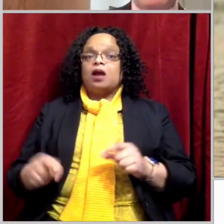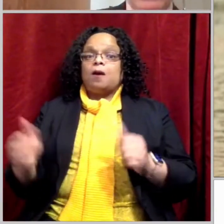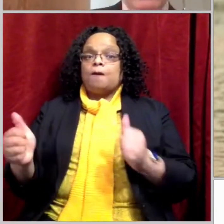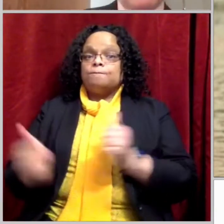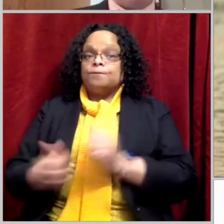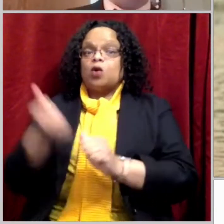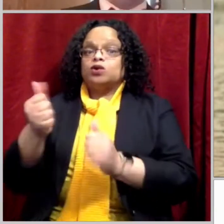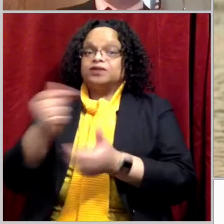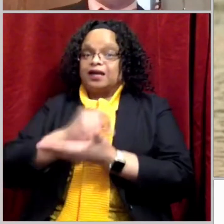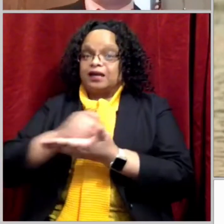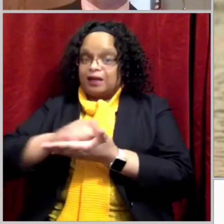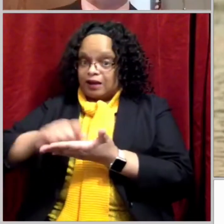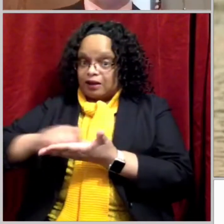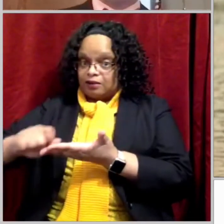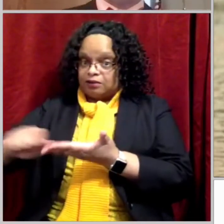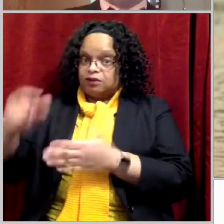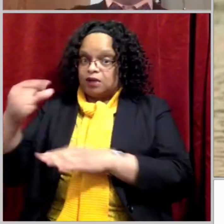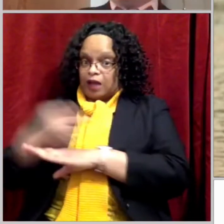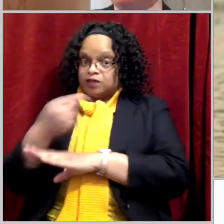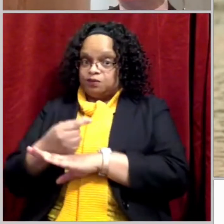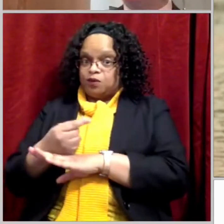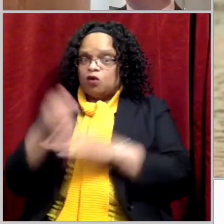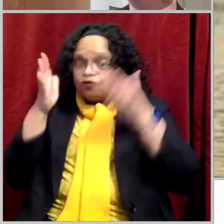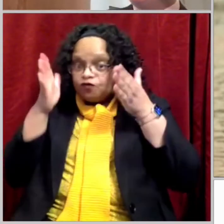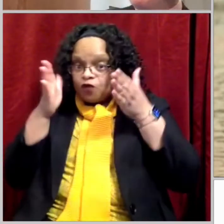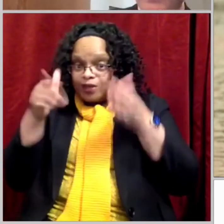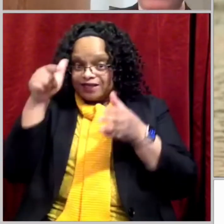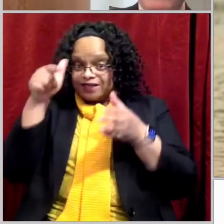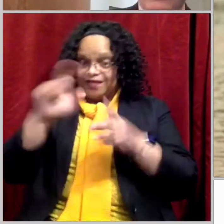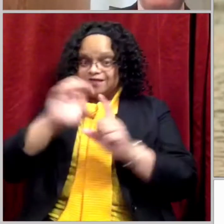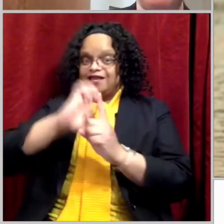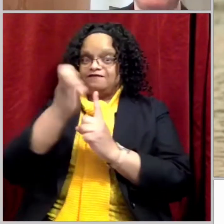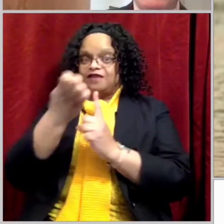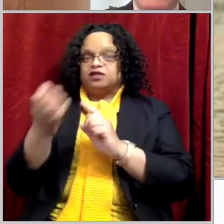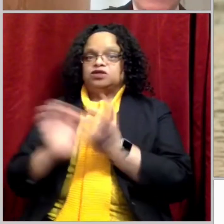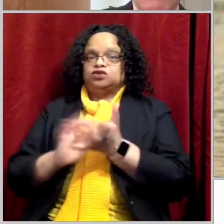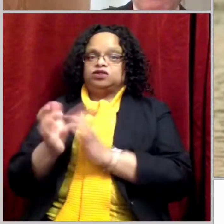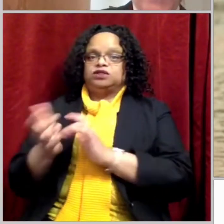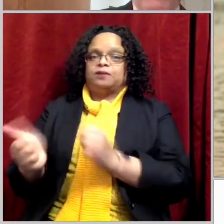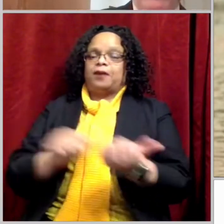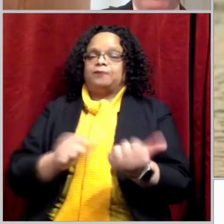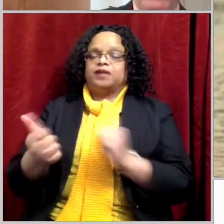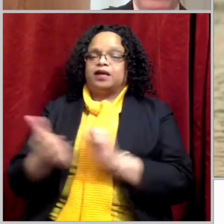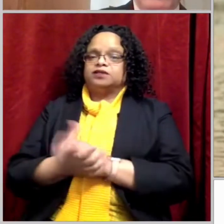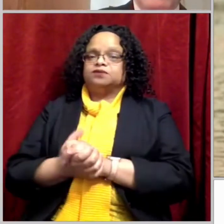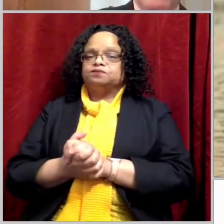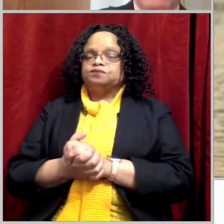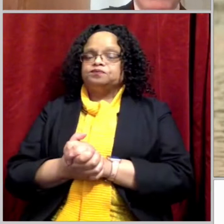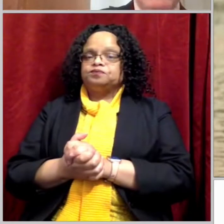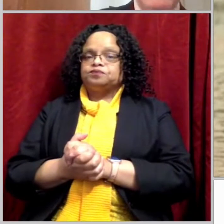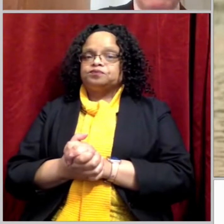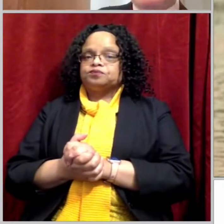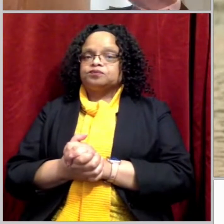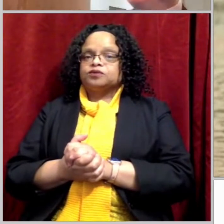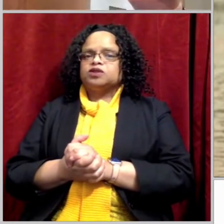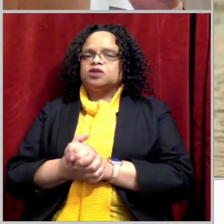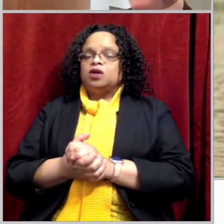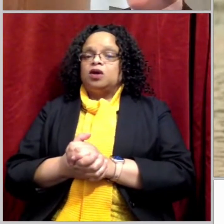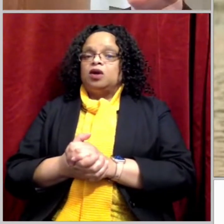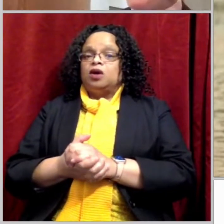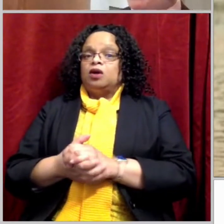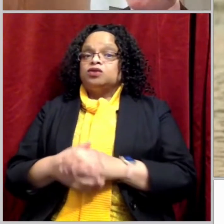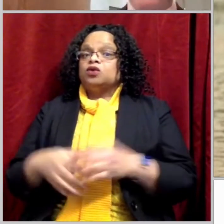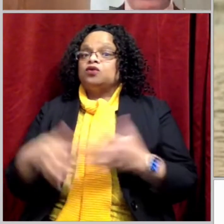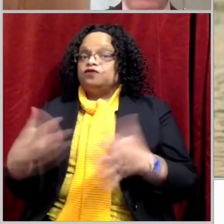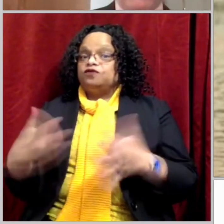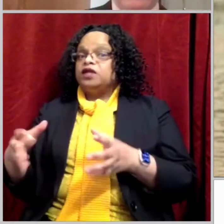when Jesus was baptized. And they all mention the things that we see in Matthew. So let's, we just read about